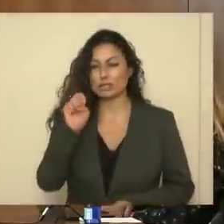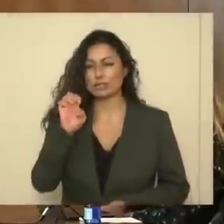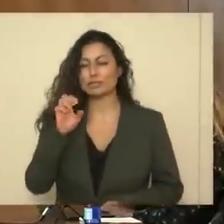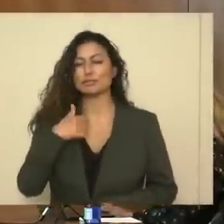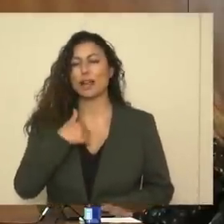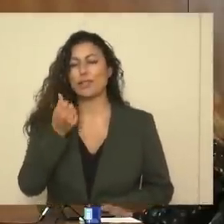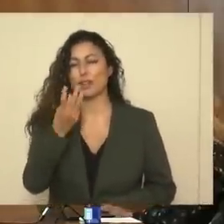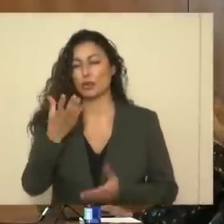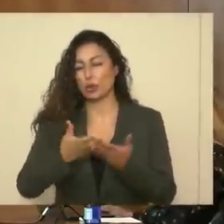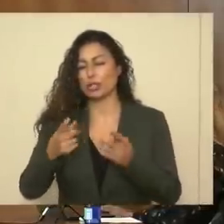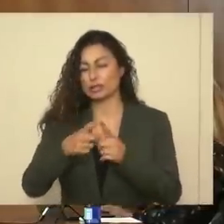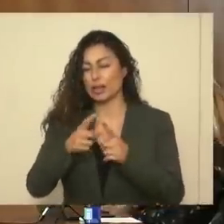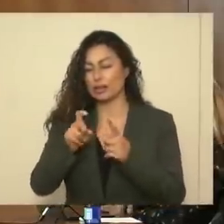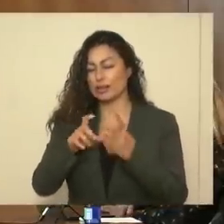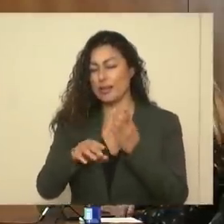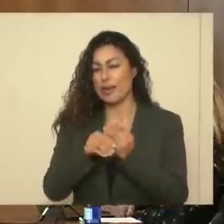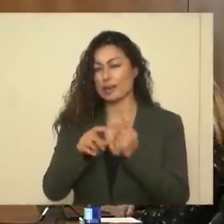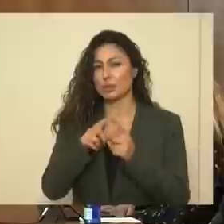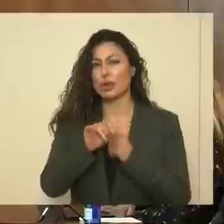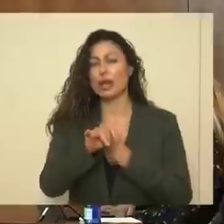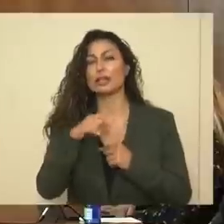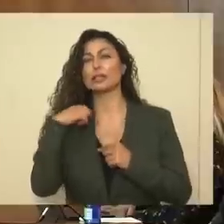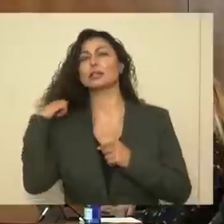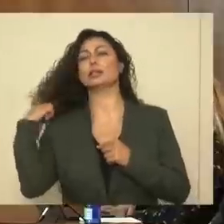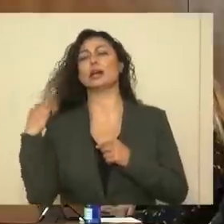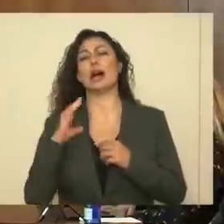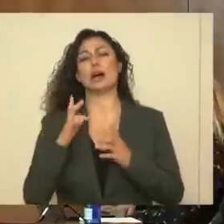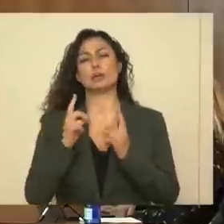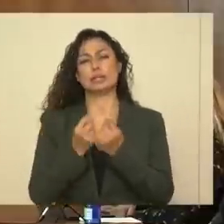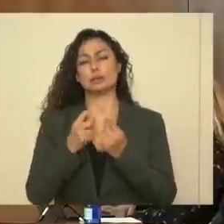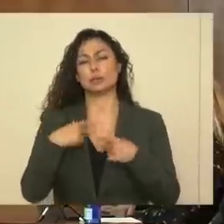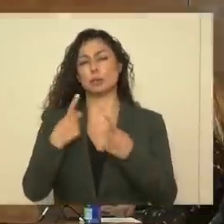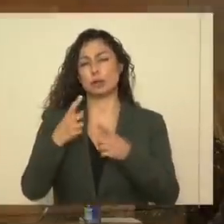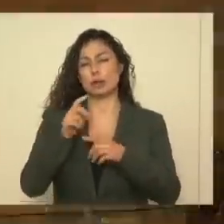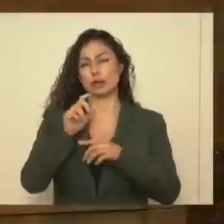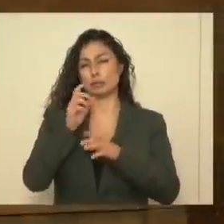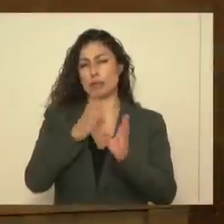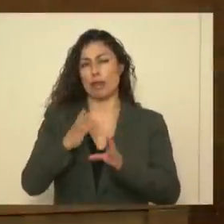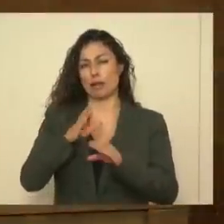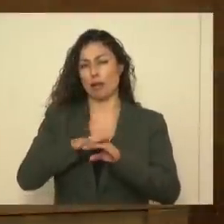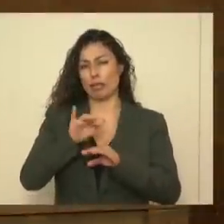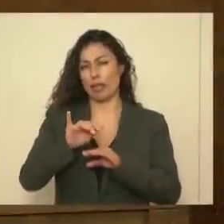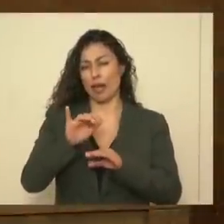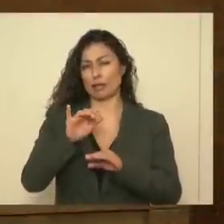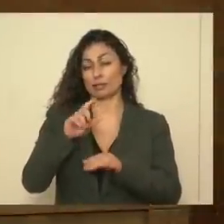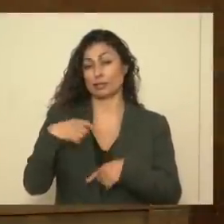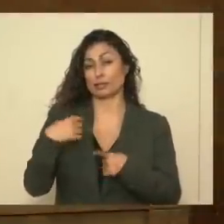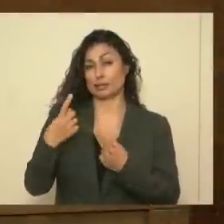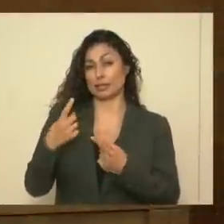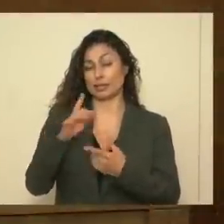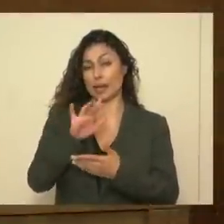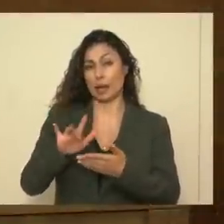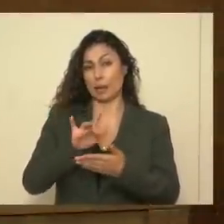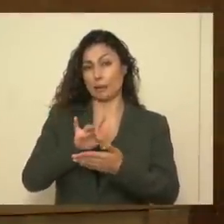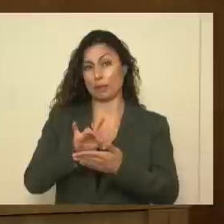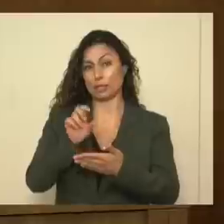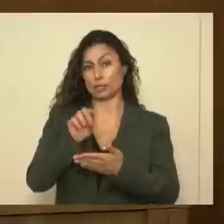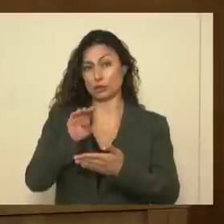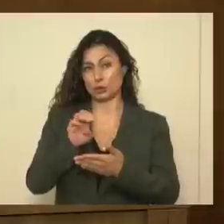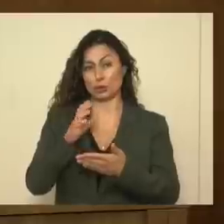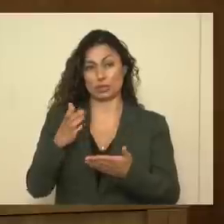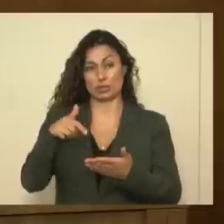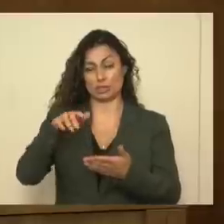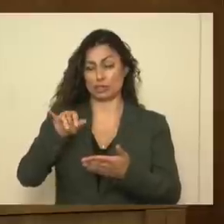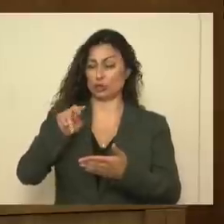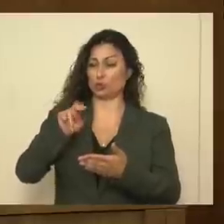couple things to say. First, the team has been planning this in DOH since mid-June, and so very active effort going on. It